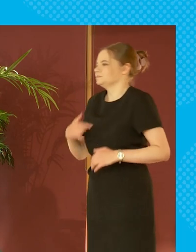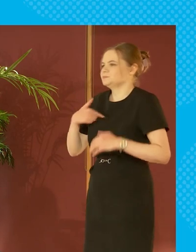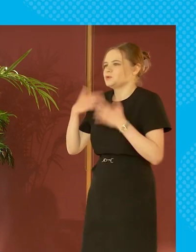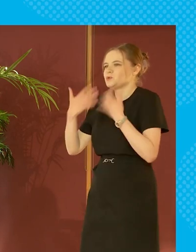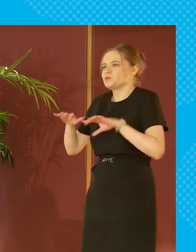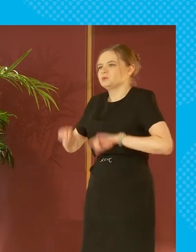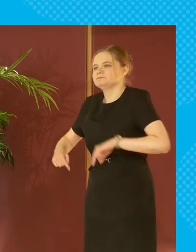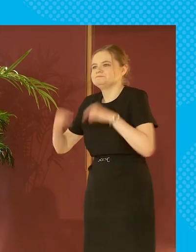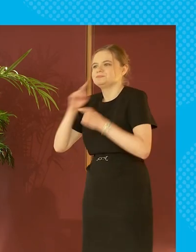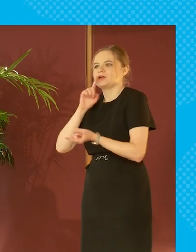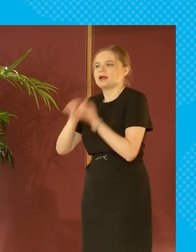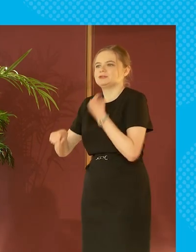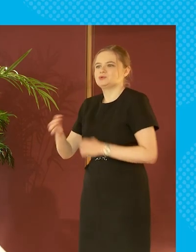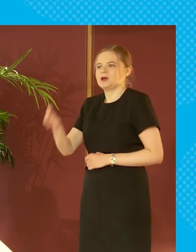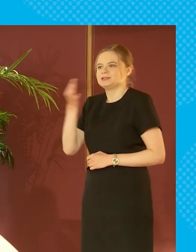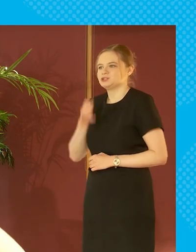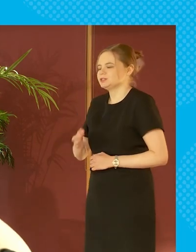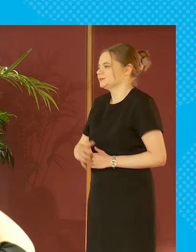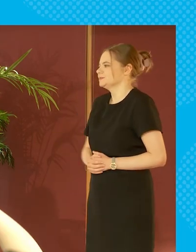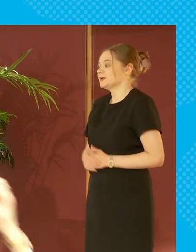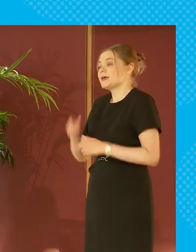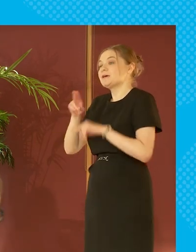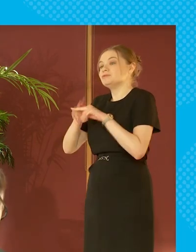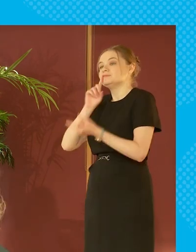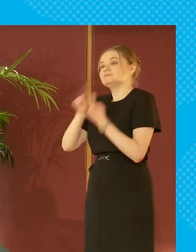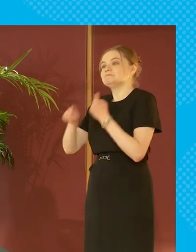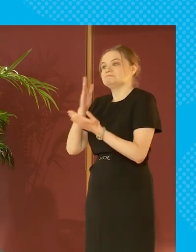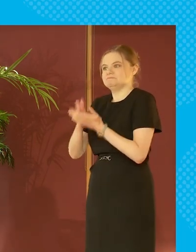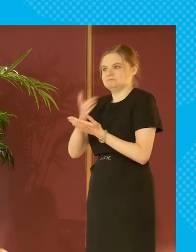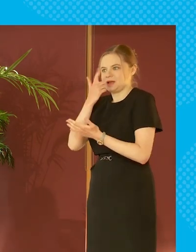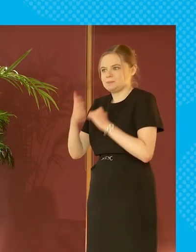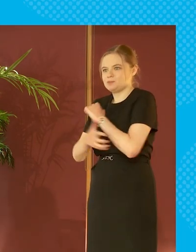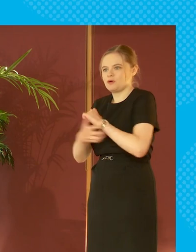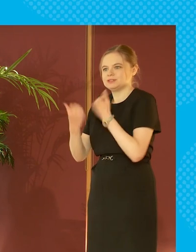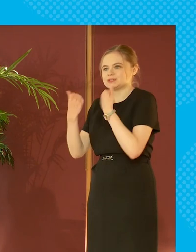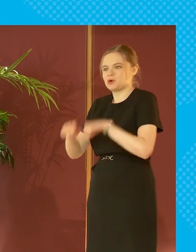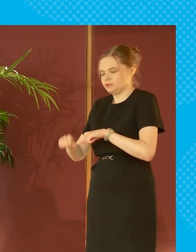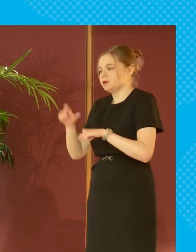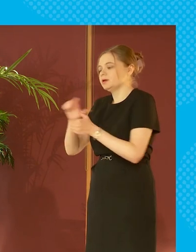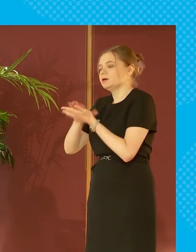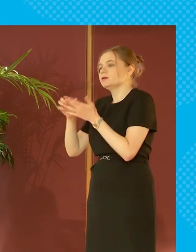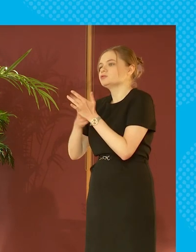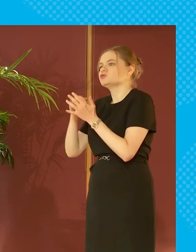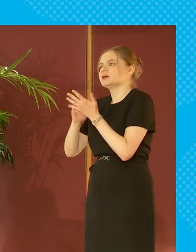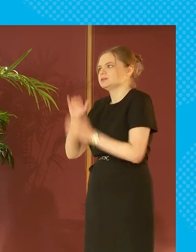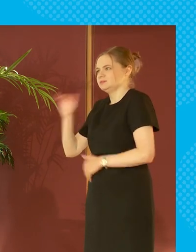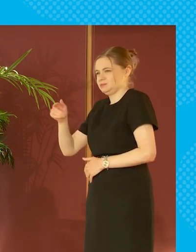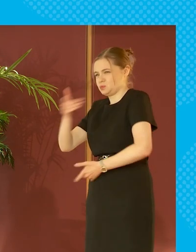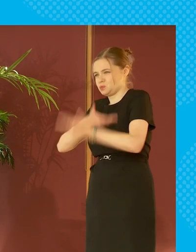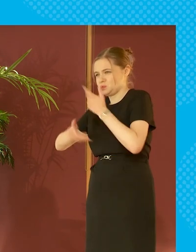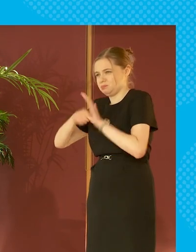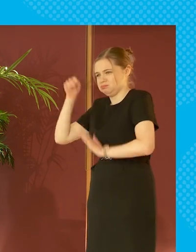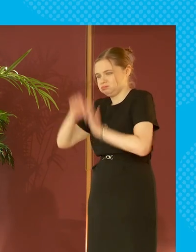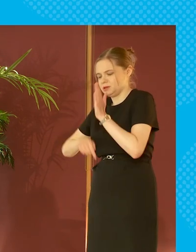and here's your challenge if you can bottle the answer to that question then we might we might have poverty solved but chris i'll come to you first that i mean there's there's a